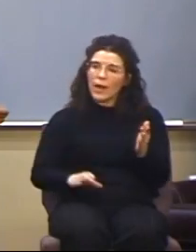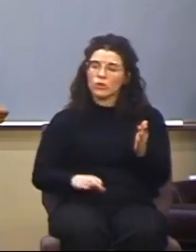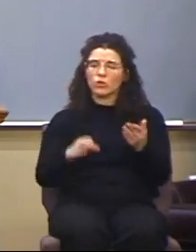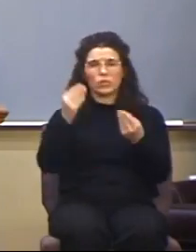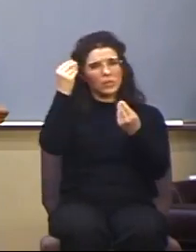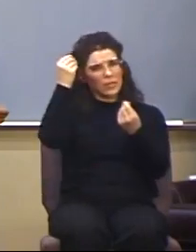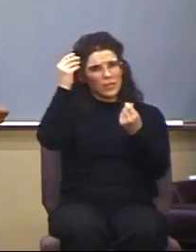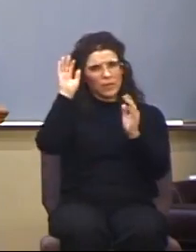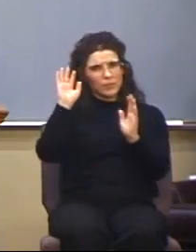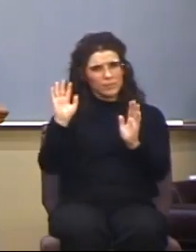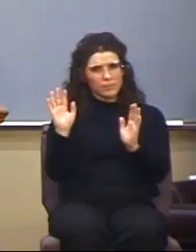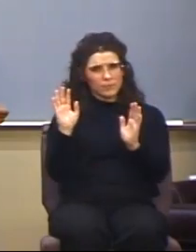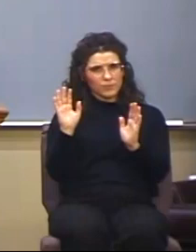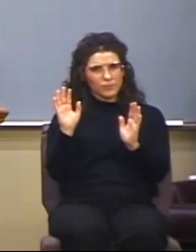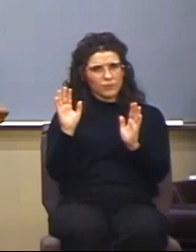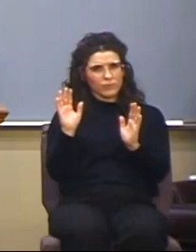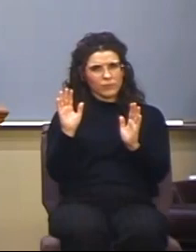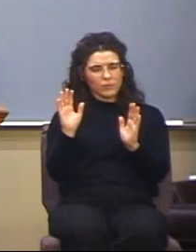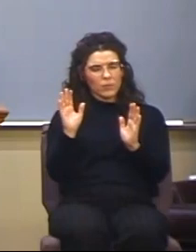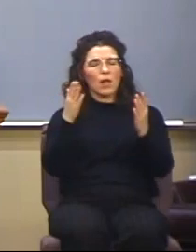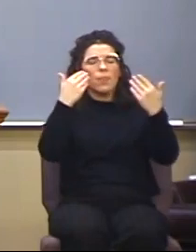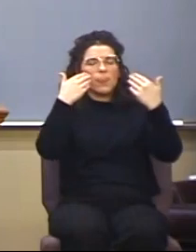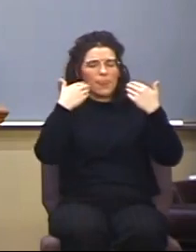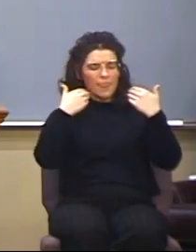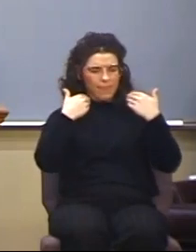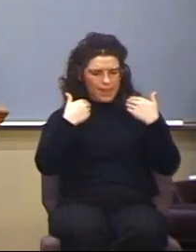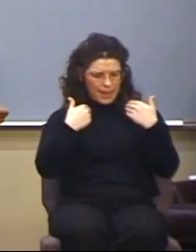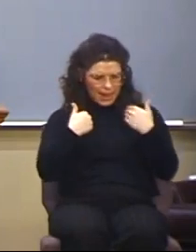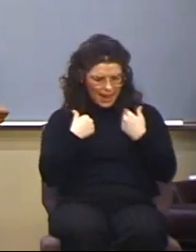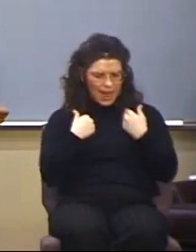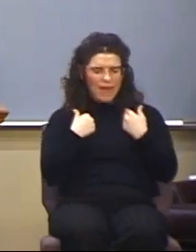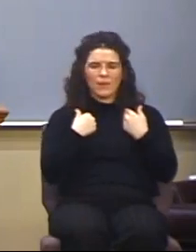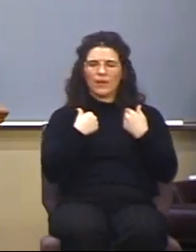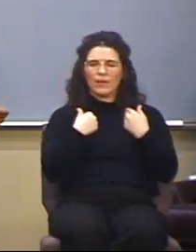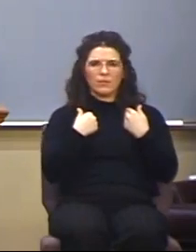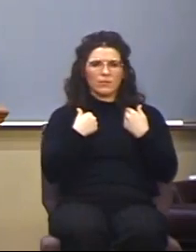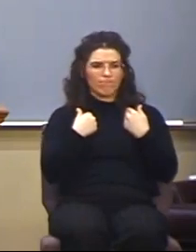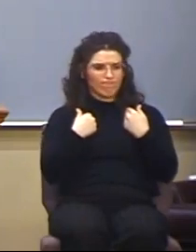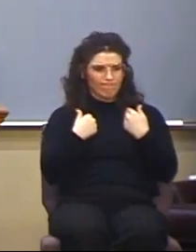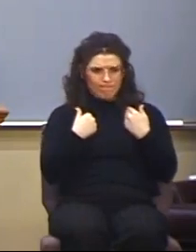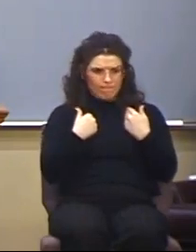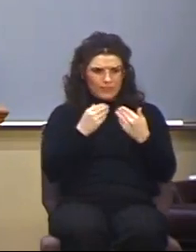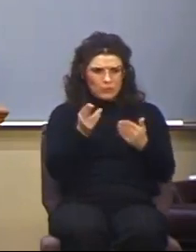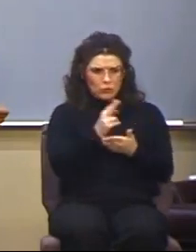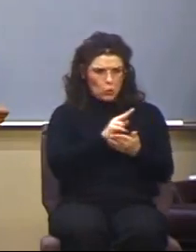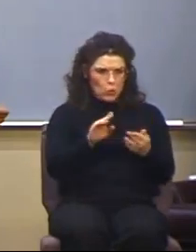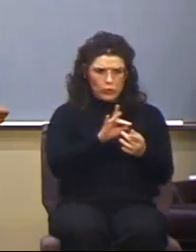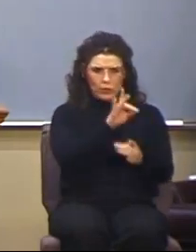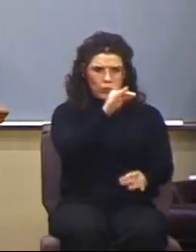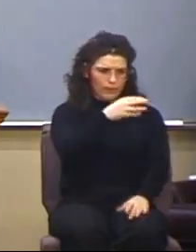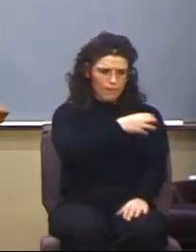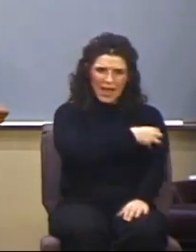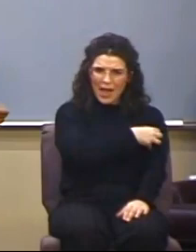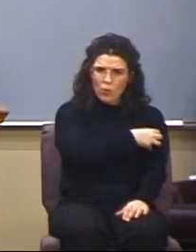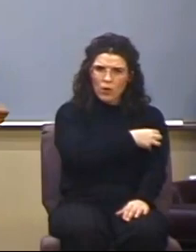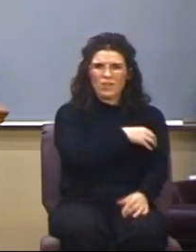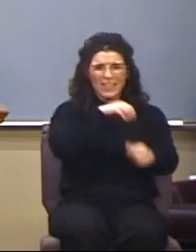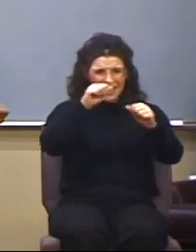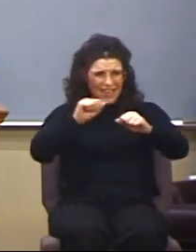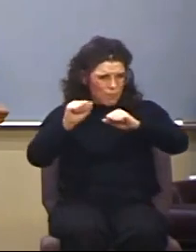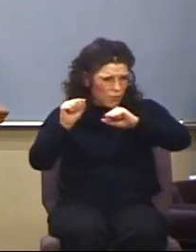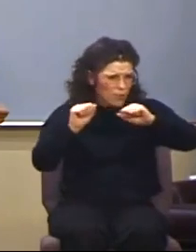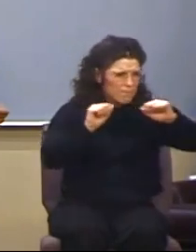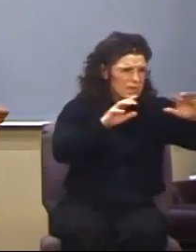think about this. They are in possession of this Holy Ghost power, the ability to perform miracles,